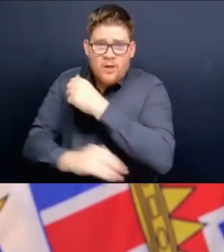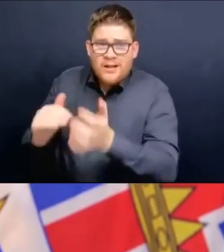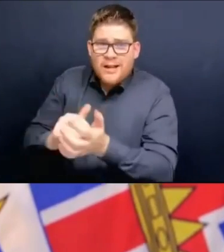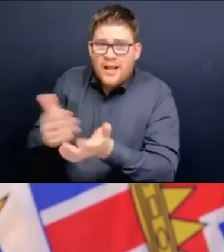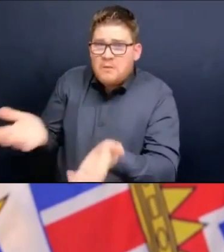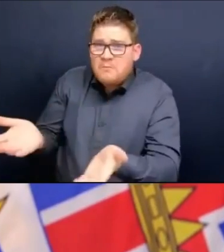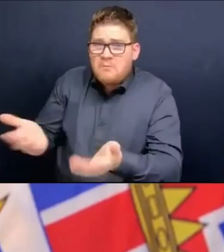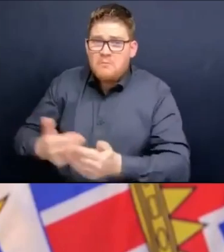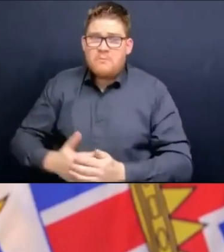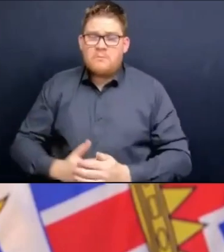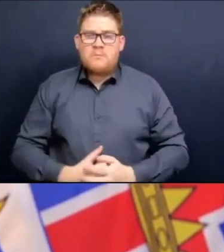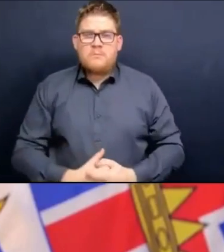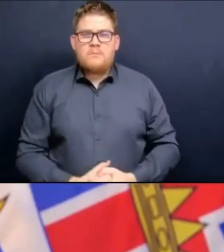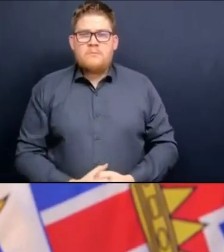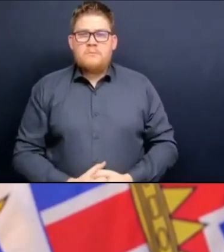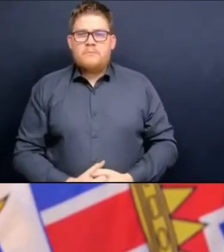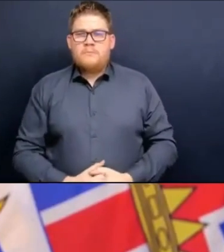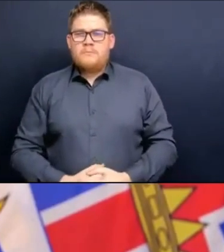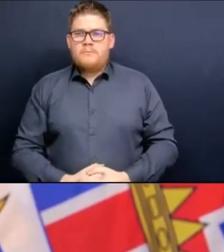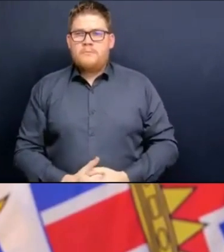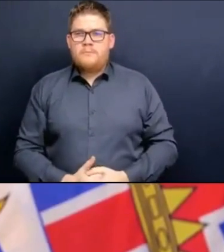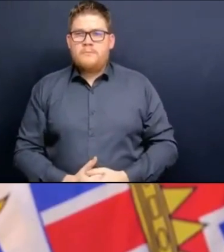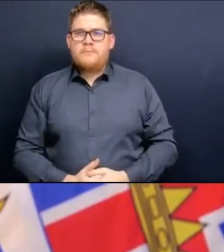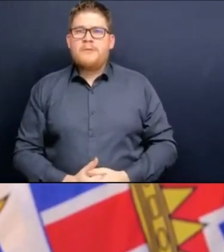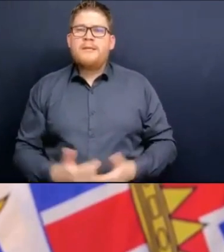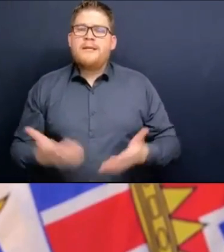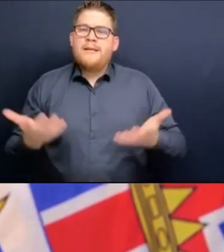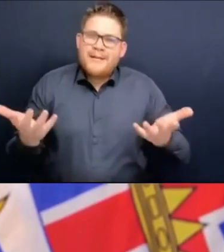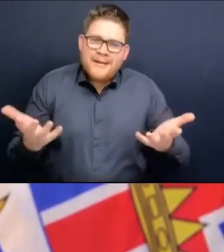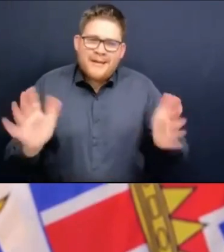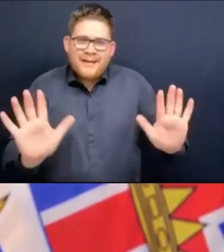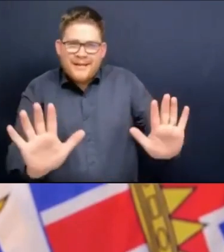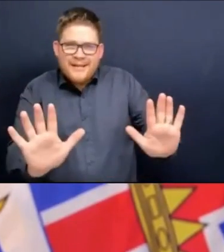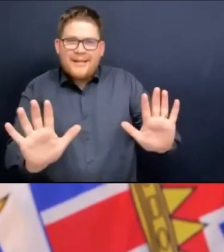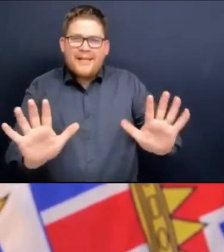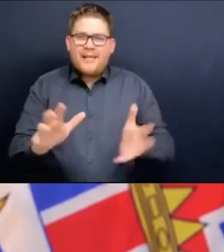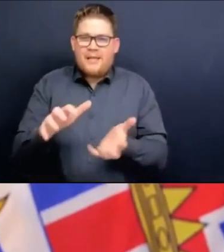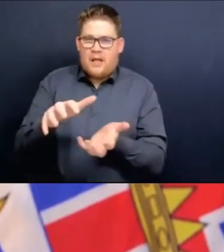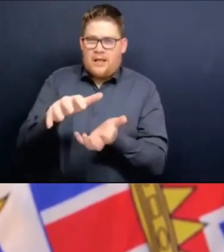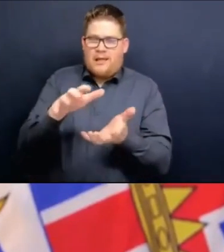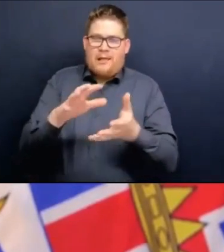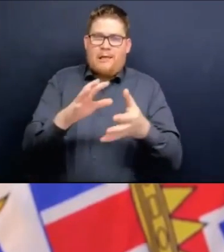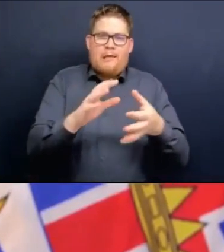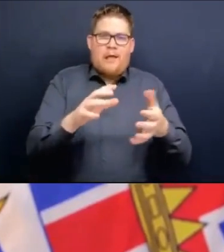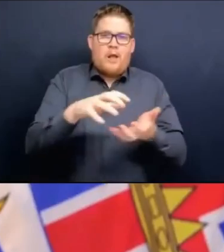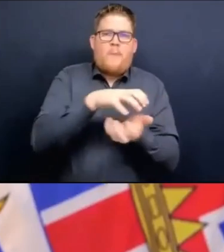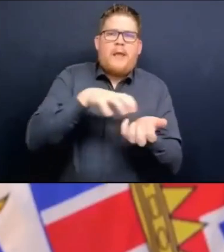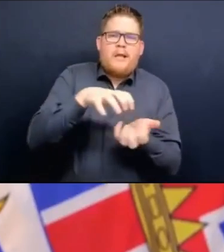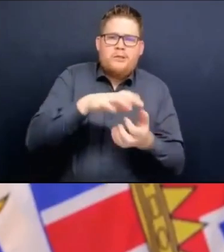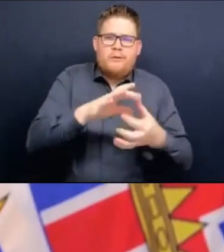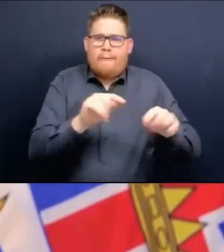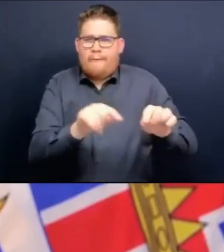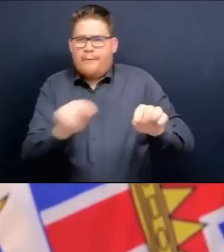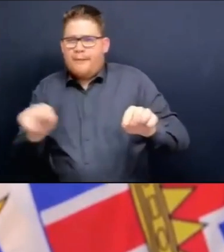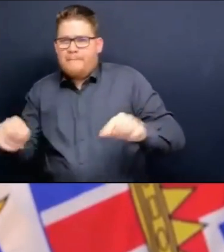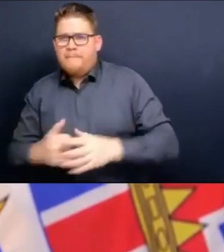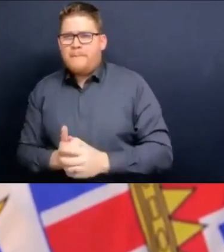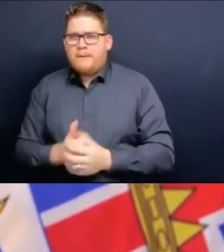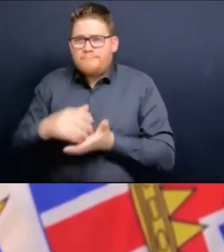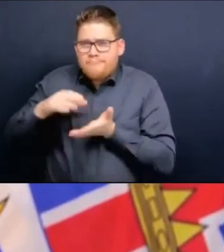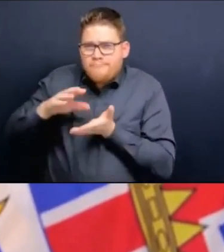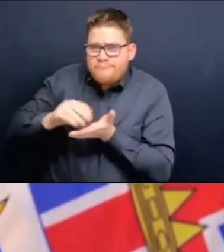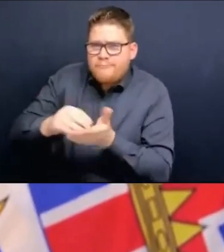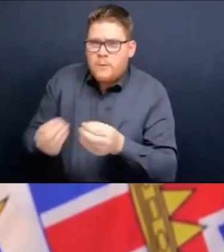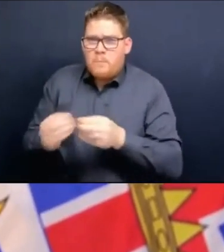I guess it's a combination of things. It's understanding immunity and what we're learning about it longer-term. Immunity and